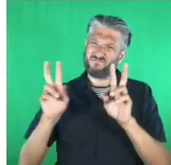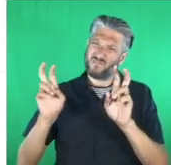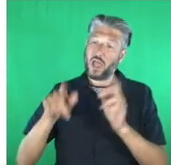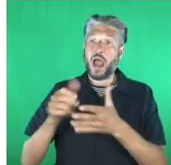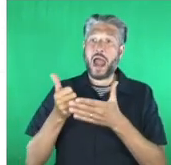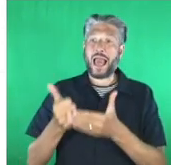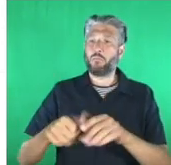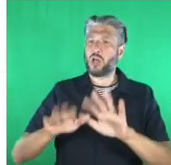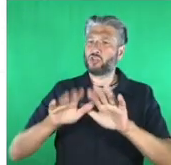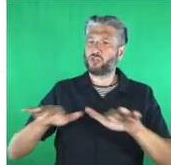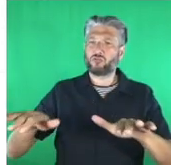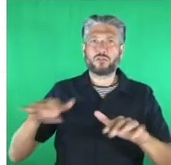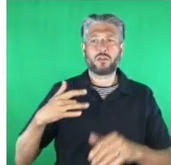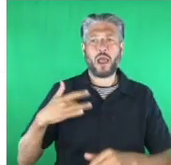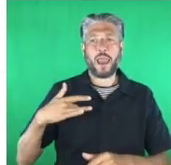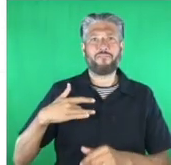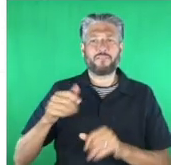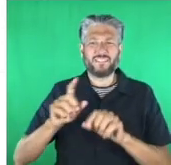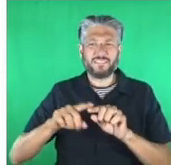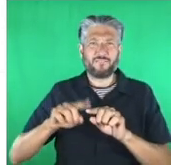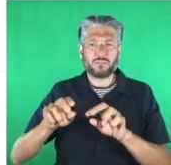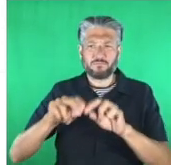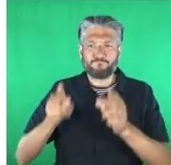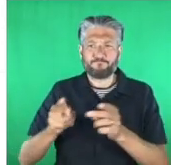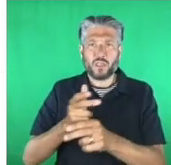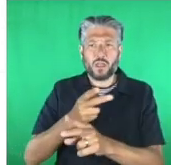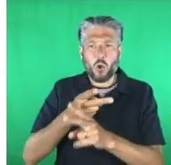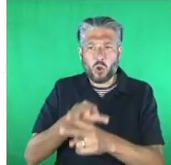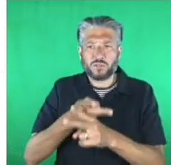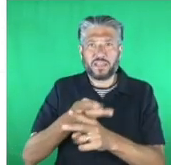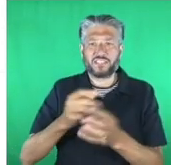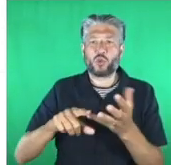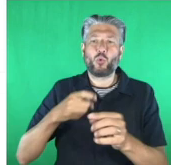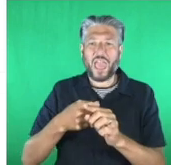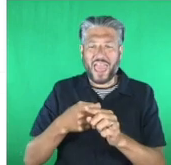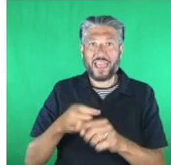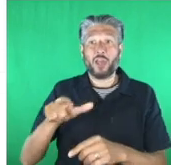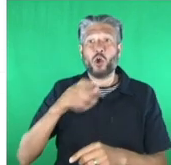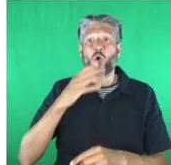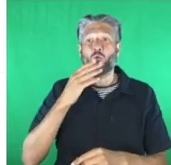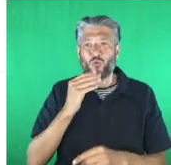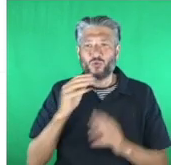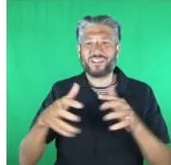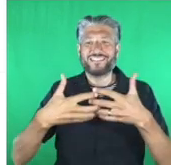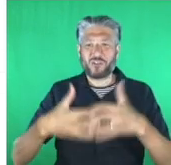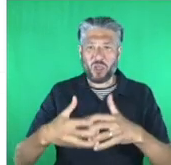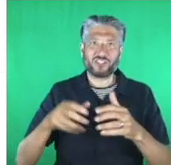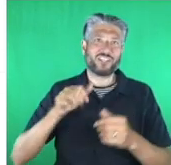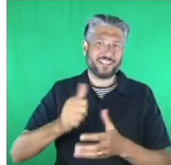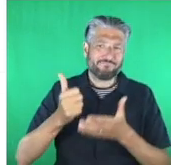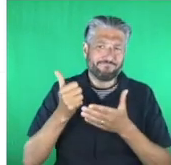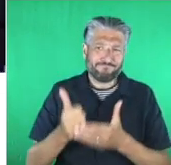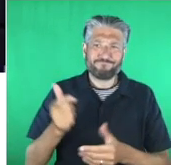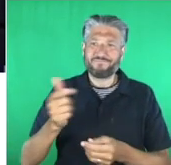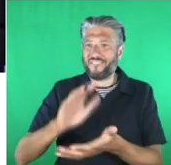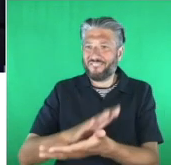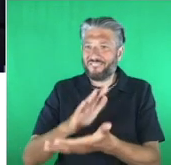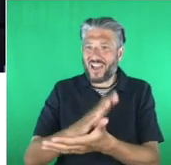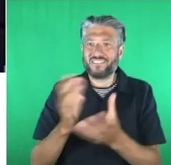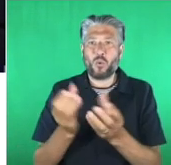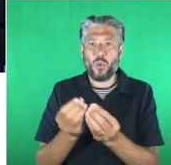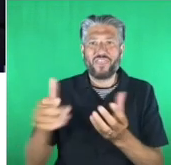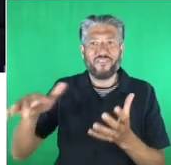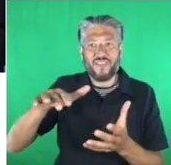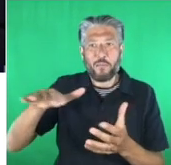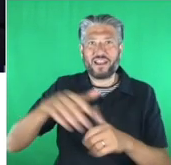they help them keep in touch with family and friends to use technology to have fun and to and just enjoy the last parts of their life as best they can the